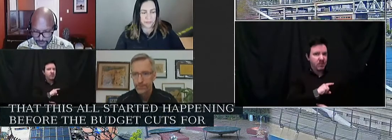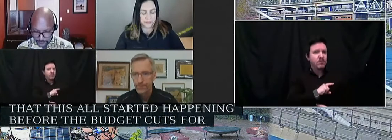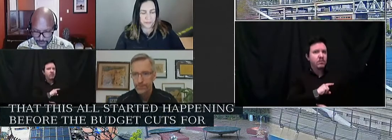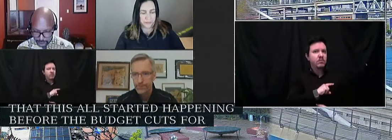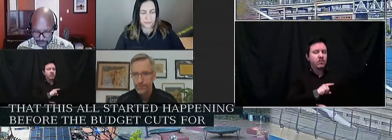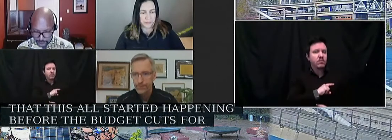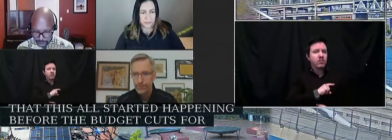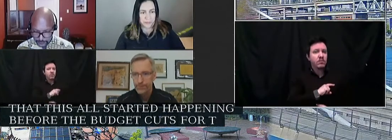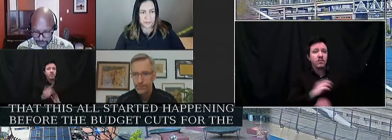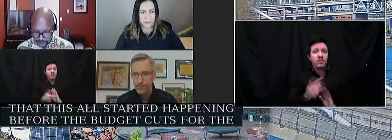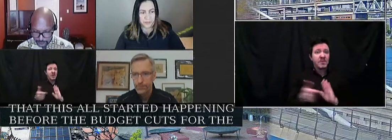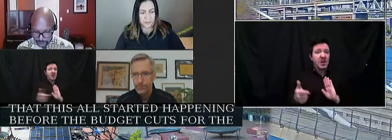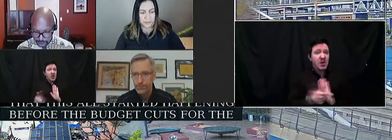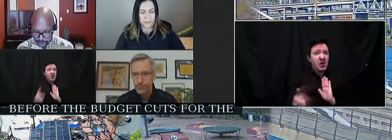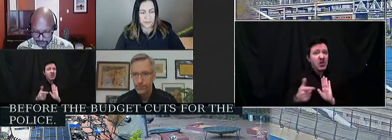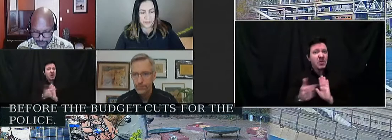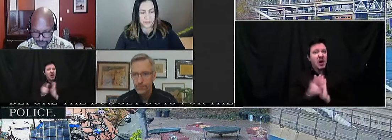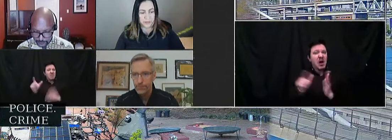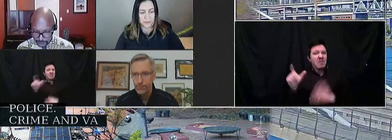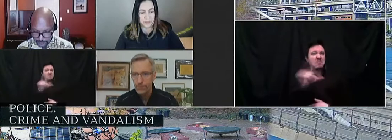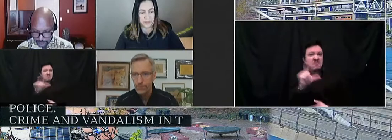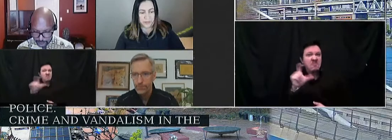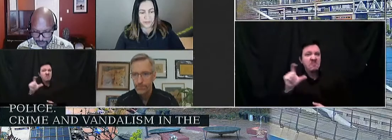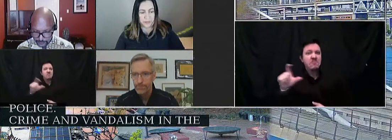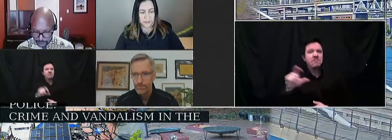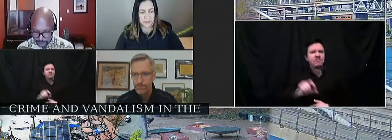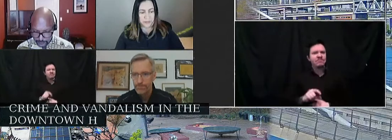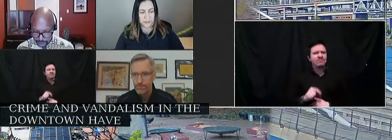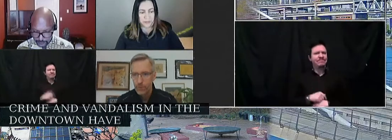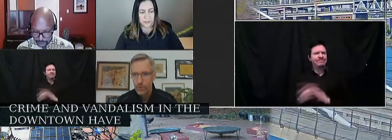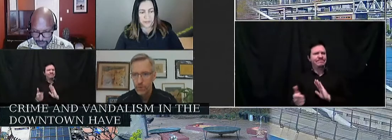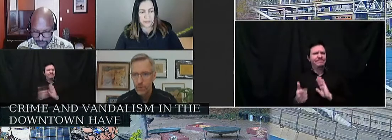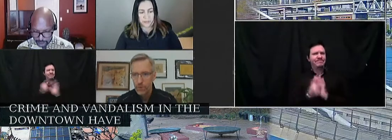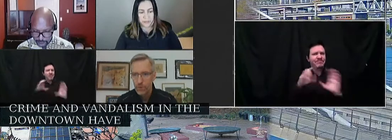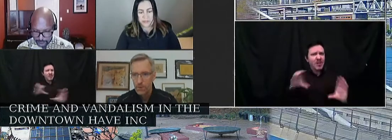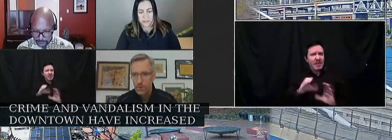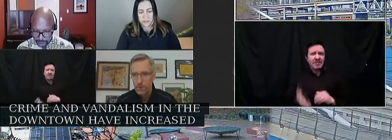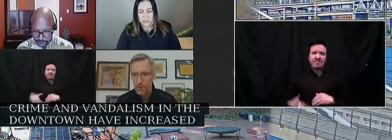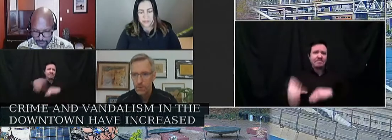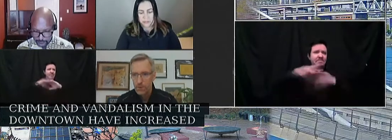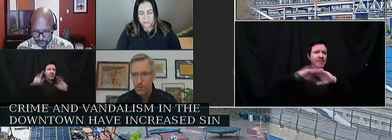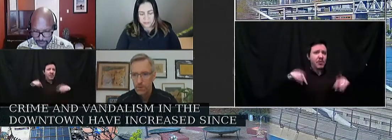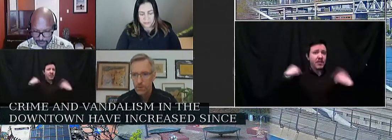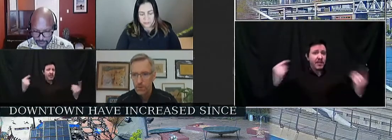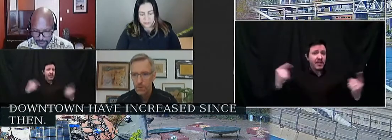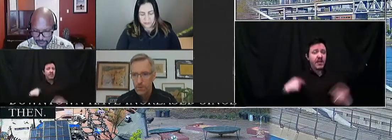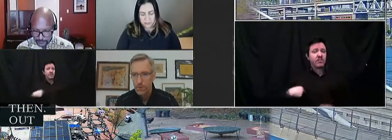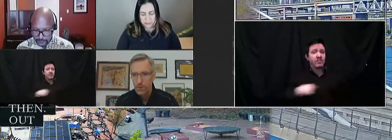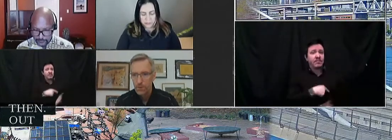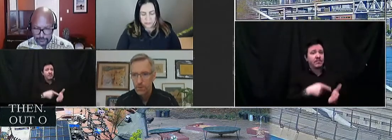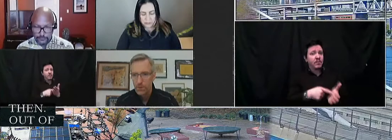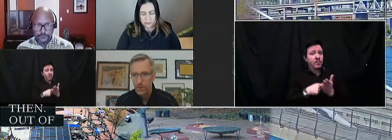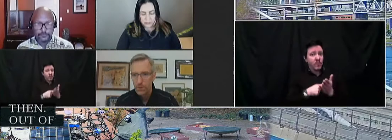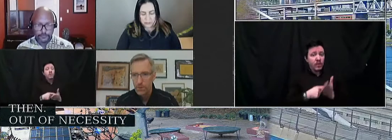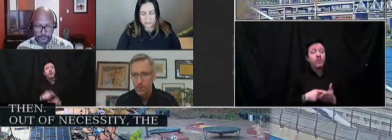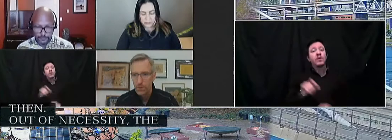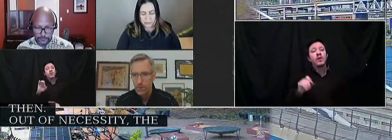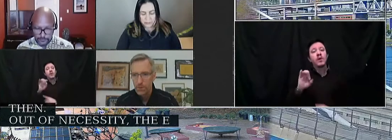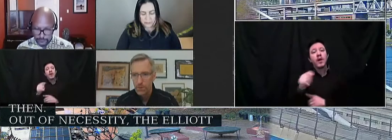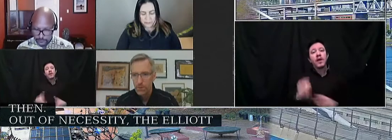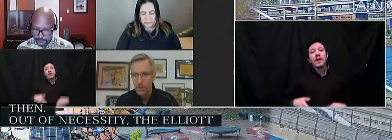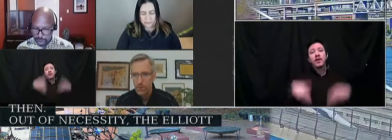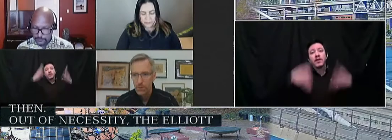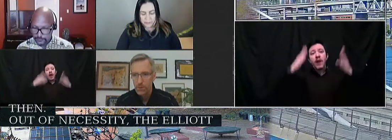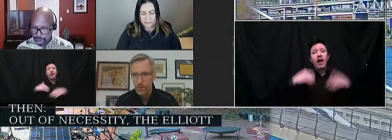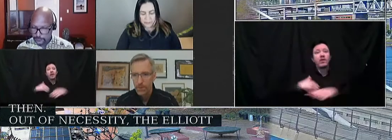Crime and vandalism in the downtown have increased since then. Out of necessity, the Elliott reached out to Pacific Patrol